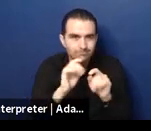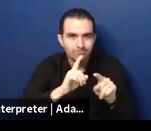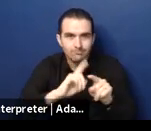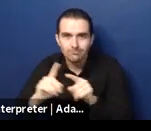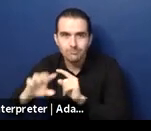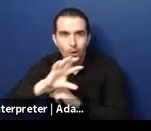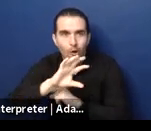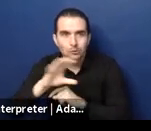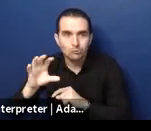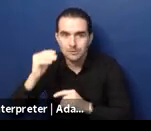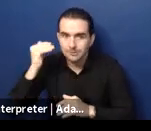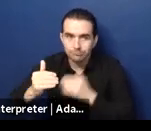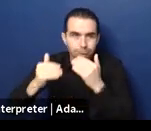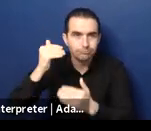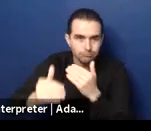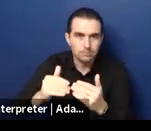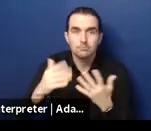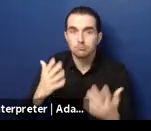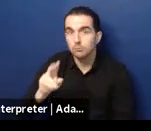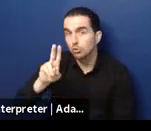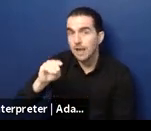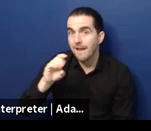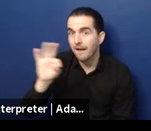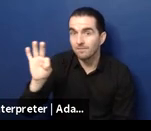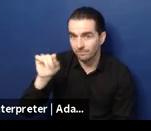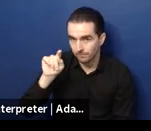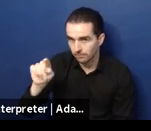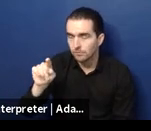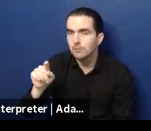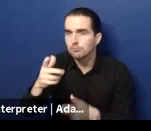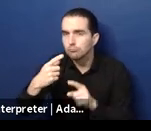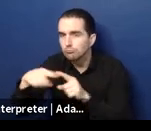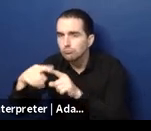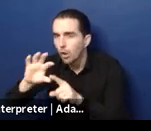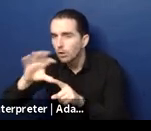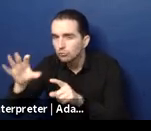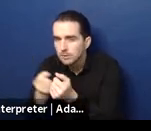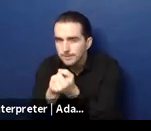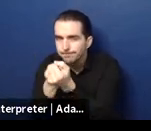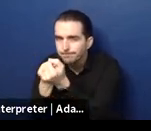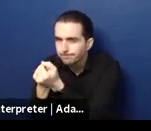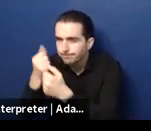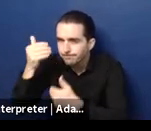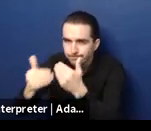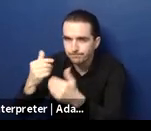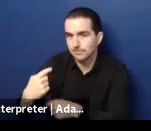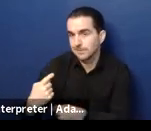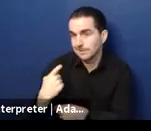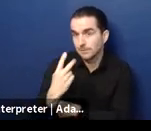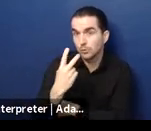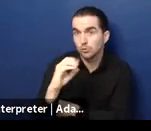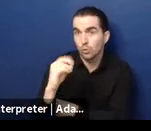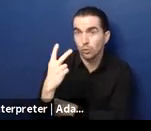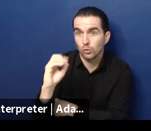at children who tend to get left behind in those reforms, children with disability, children from ethnic minority backgrounds,